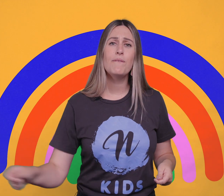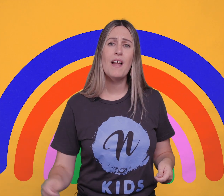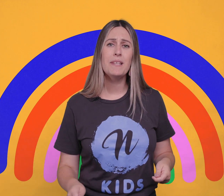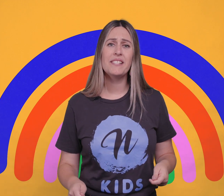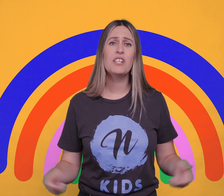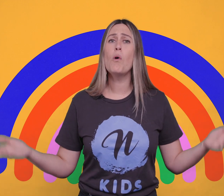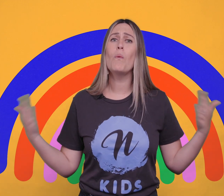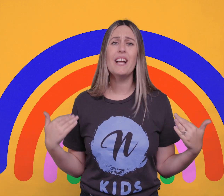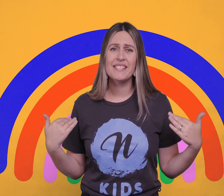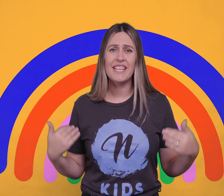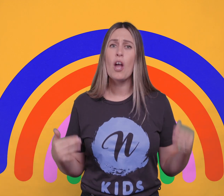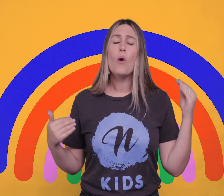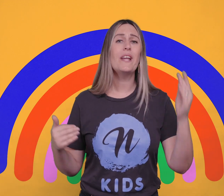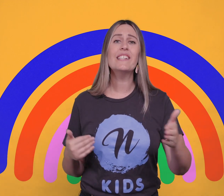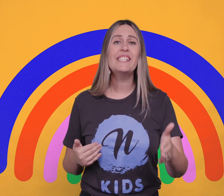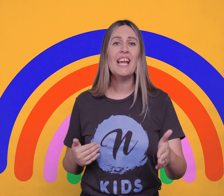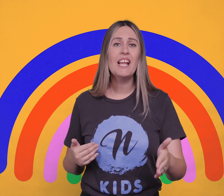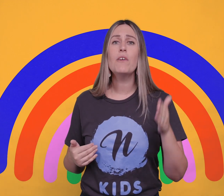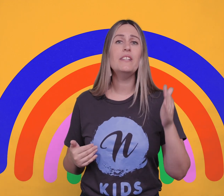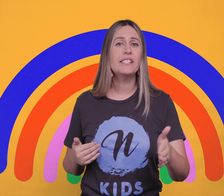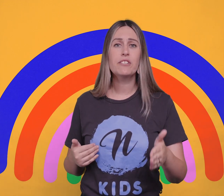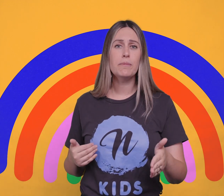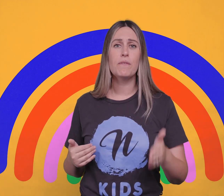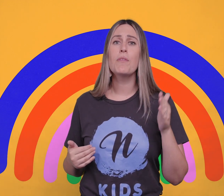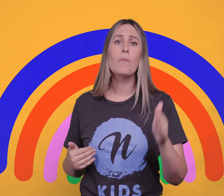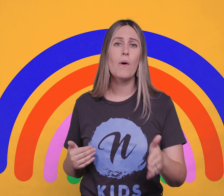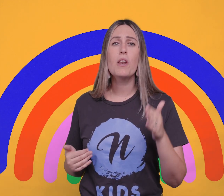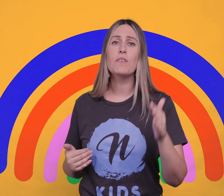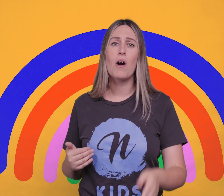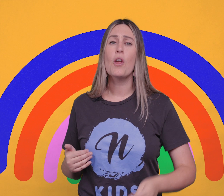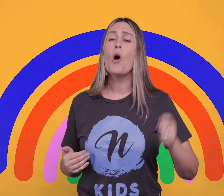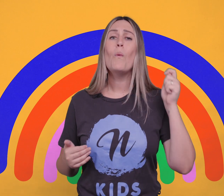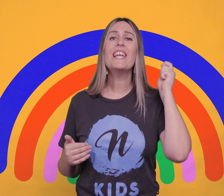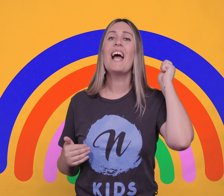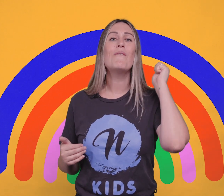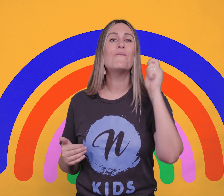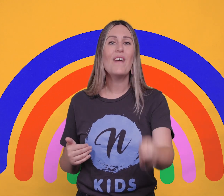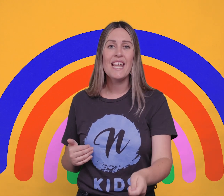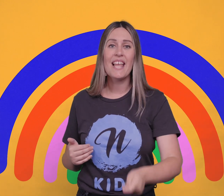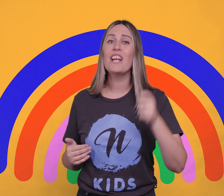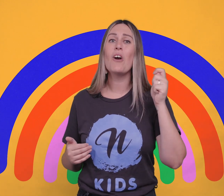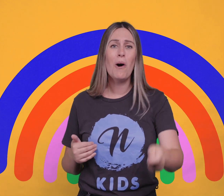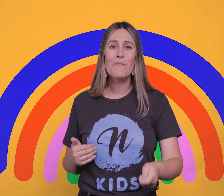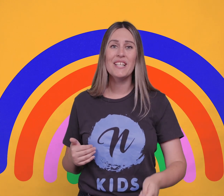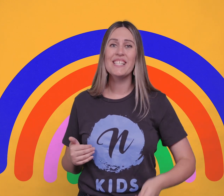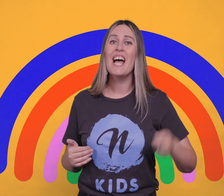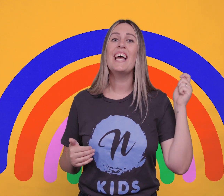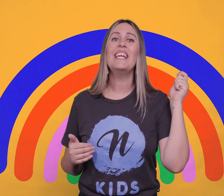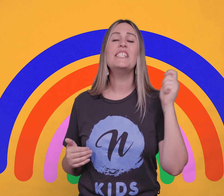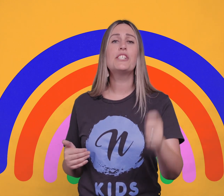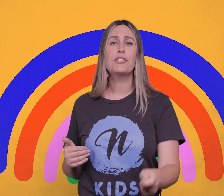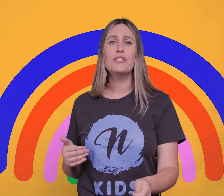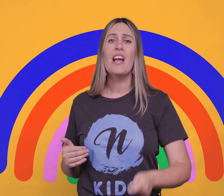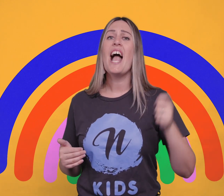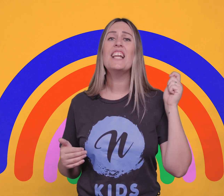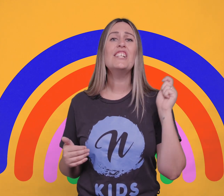people in our family are sick or we are sick, we can stand on this scripture from the word of God. We can have faith and confidence that